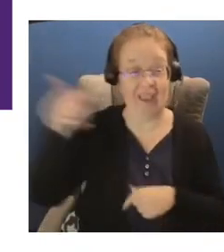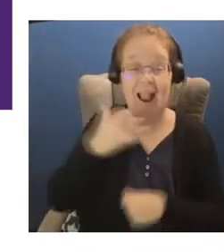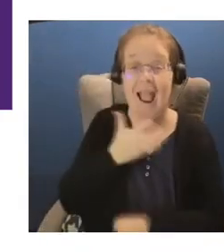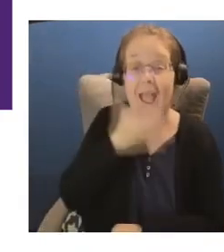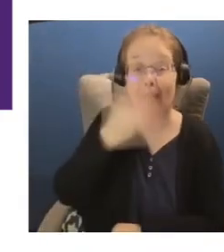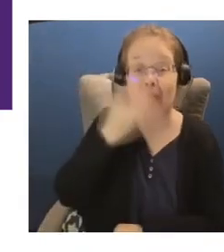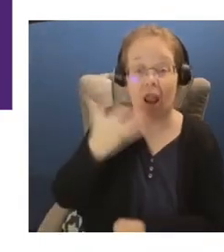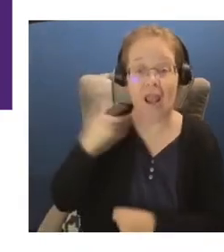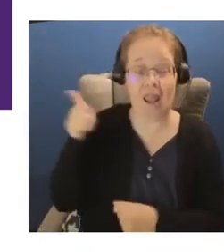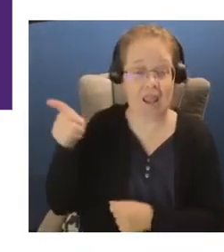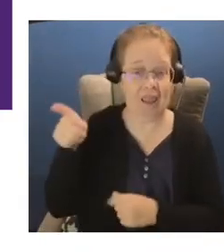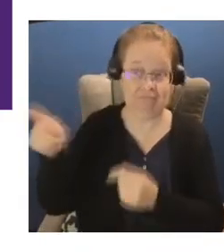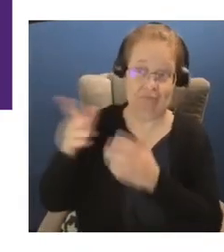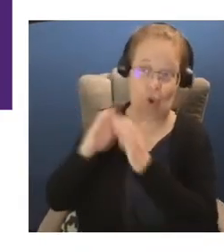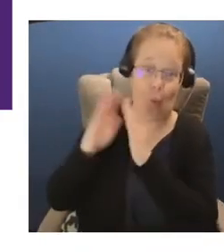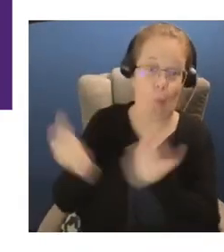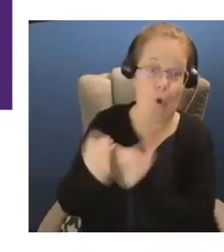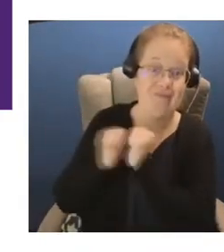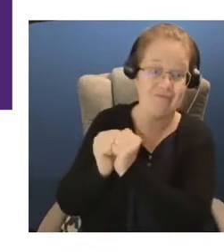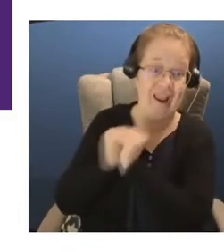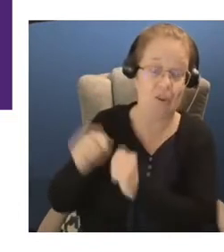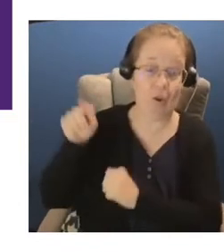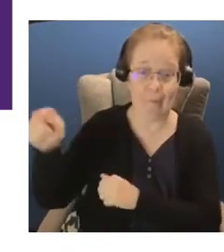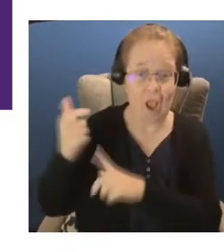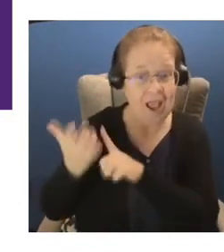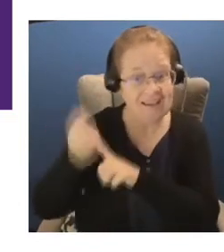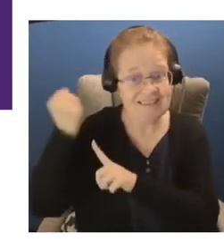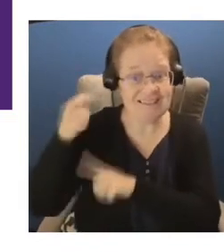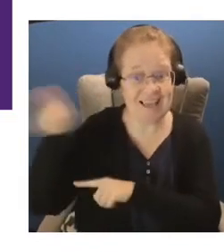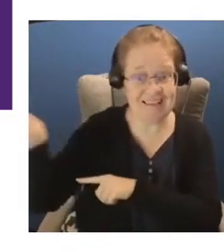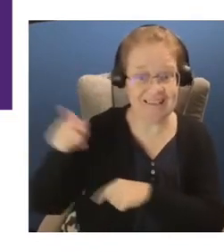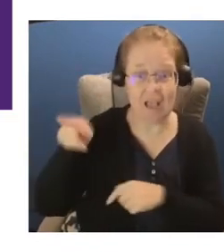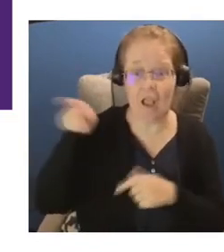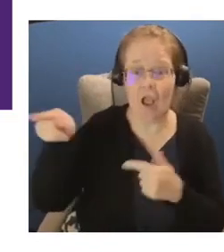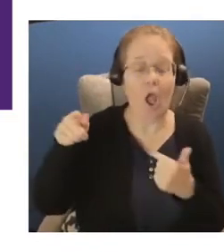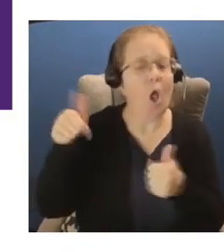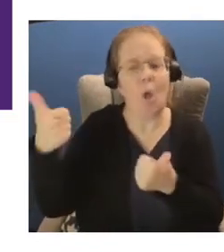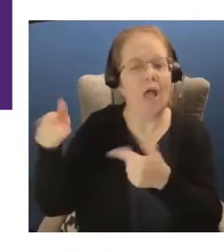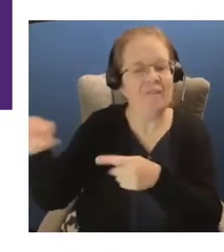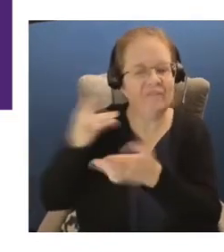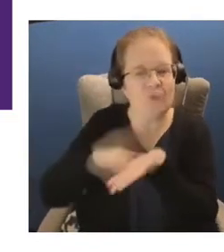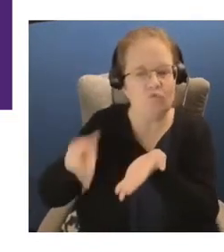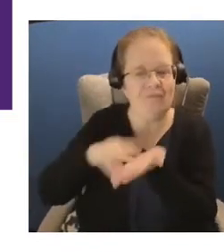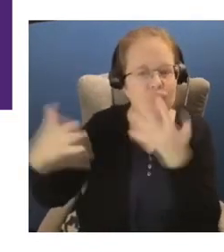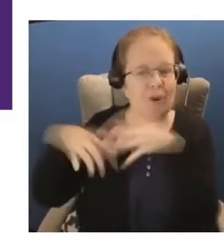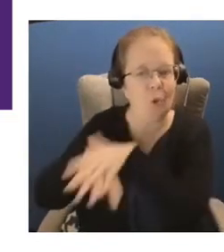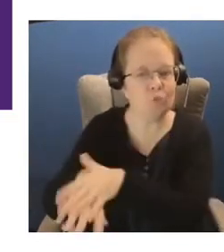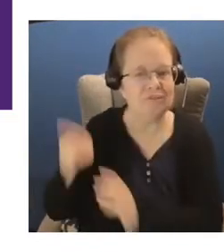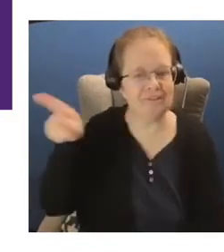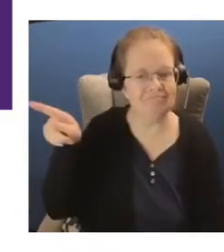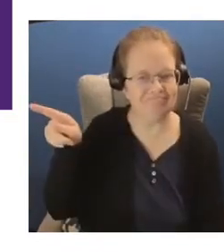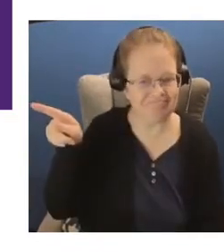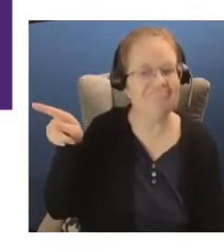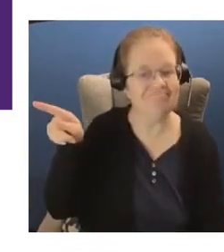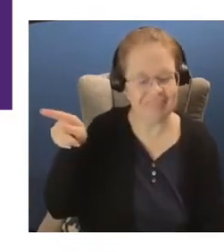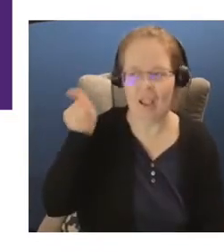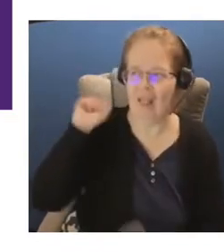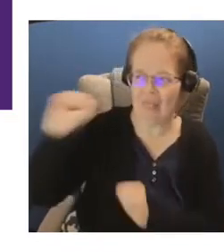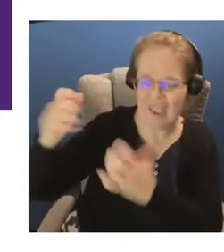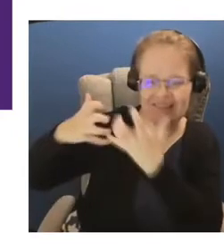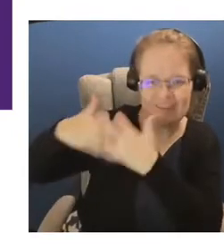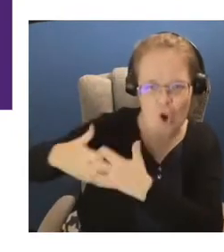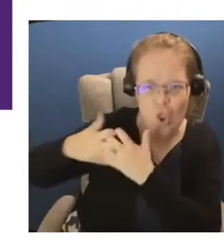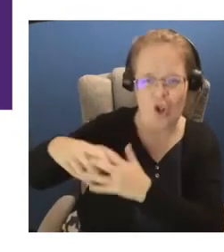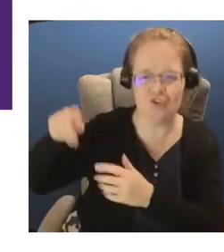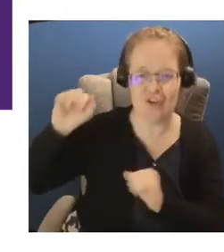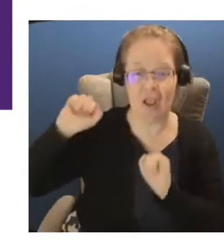people don't talk about it. But actually, a lot of success factors for Apple is they've always been very inclusive in their technology and what they were talking about. And it's one of their